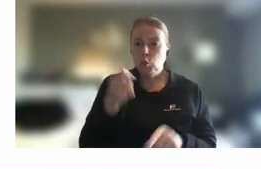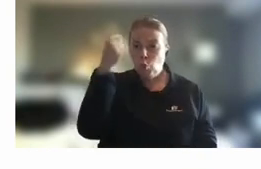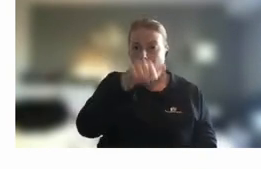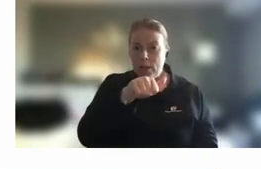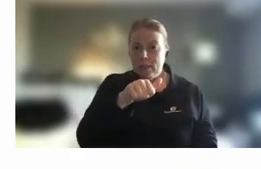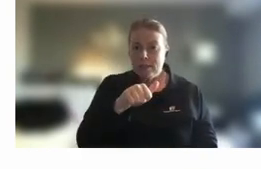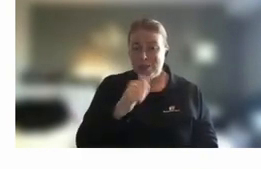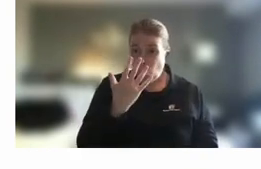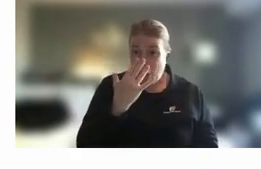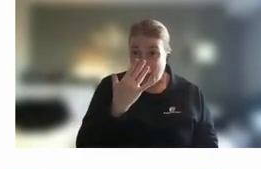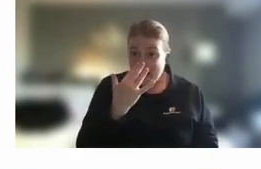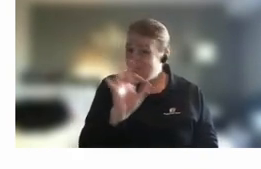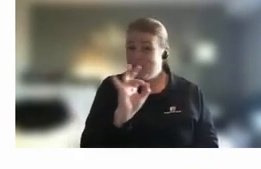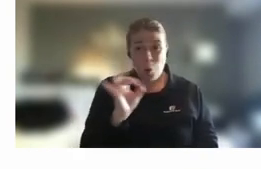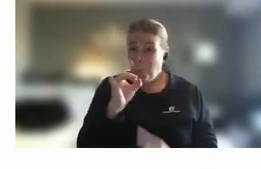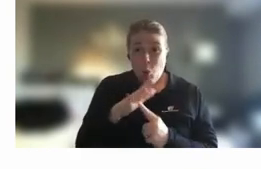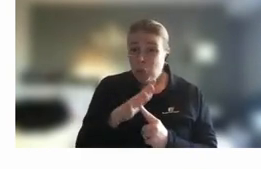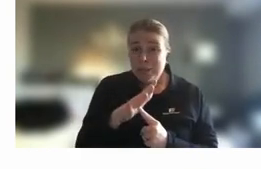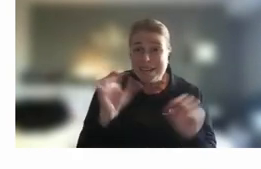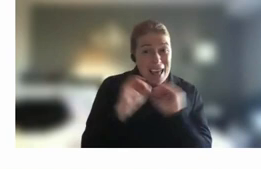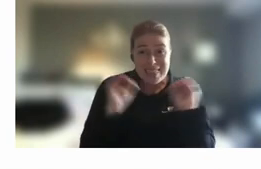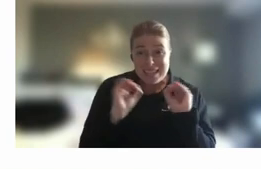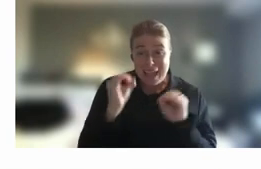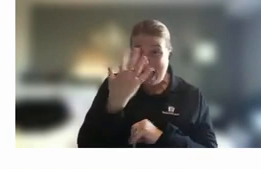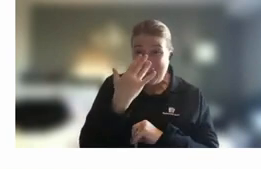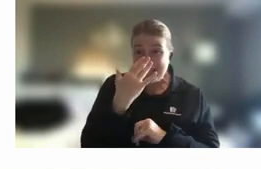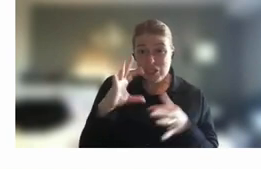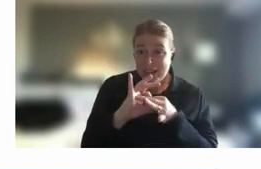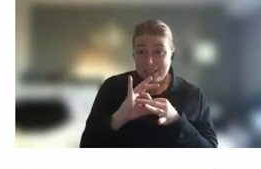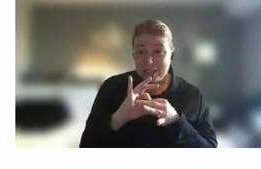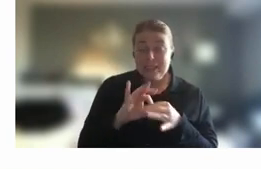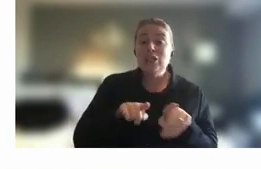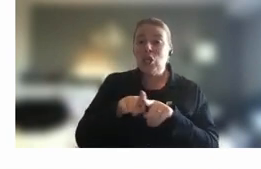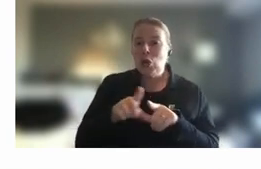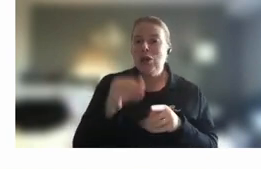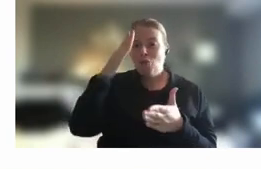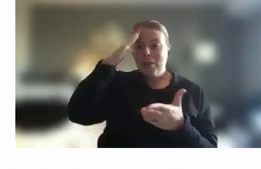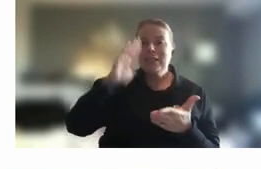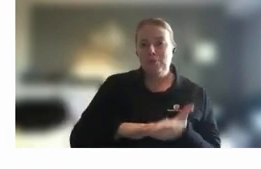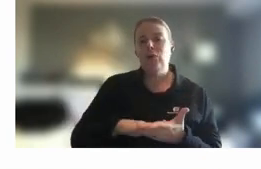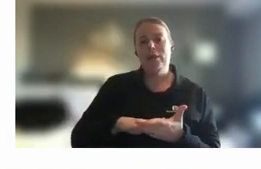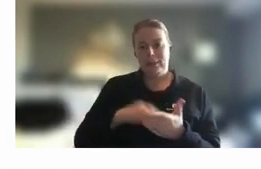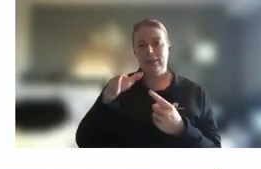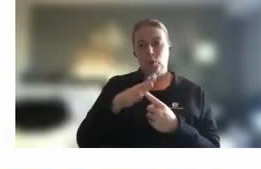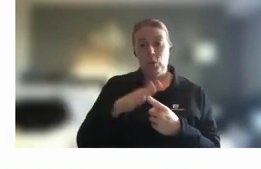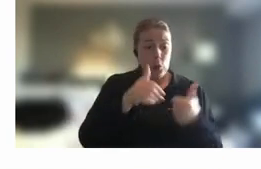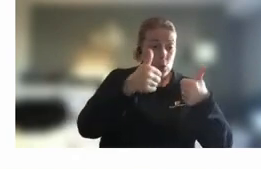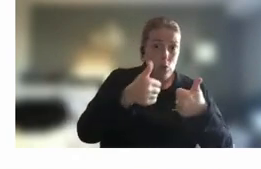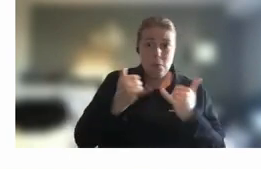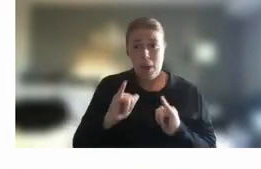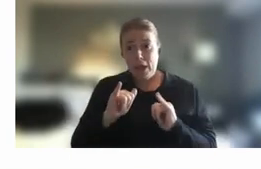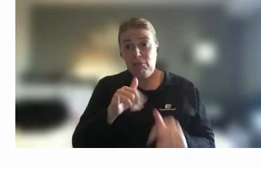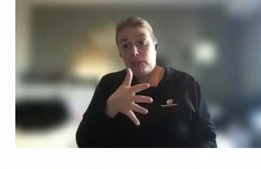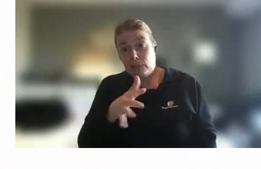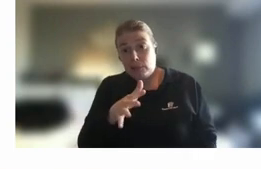nothing to do with your age it has everything to do from learning from the experiences good bad or indifferent that